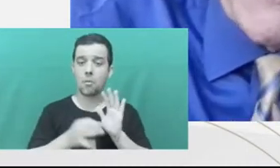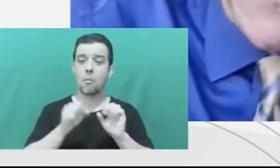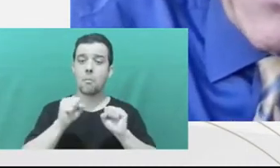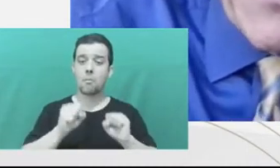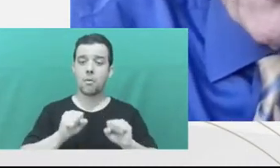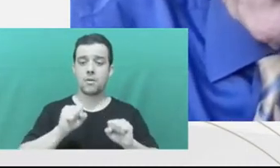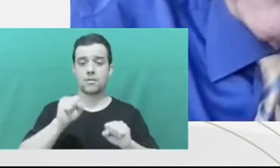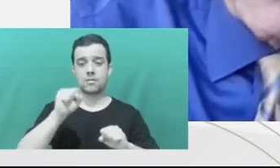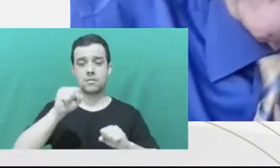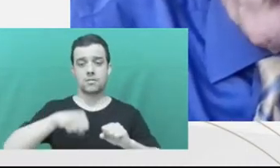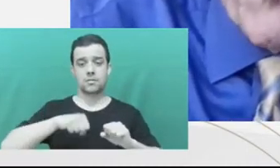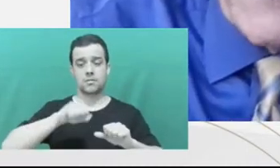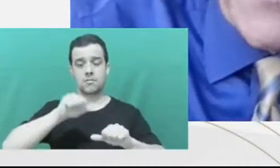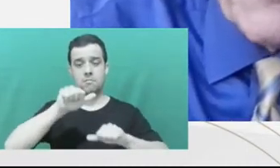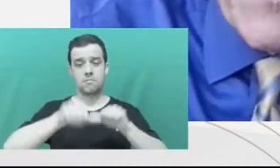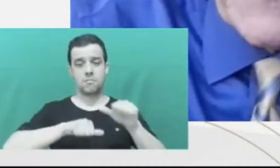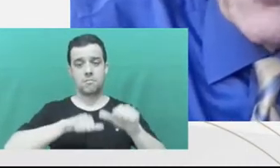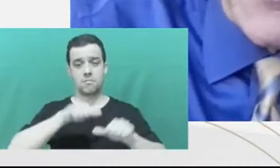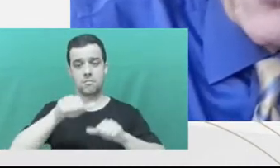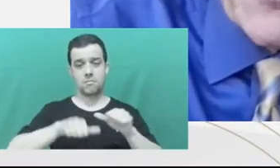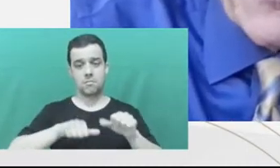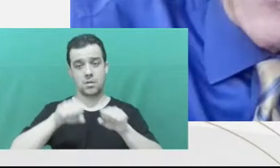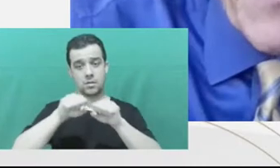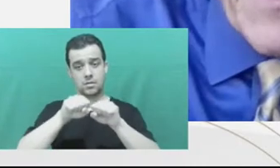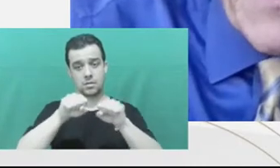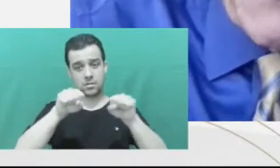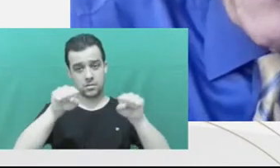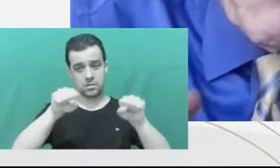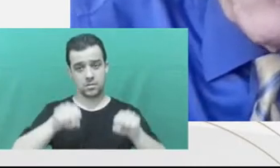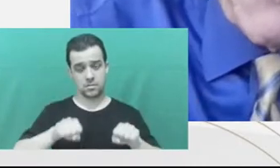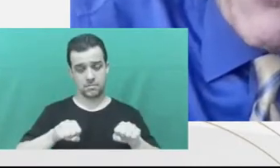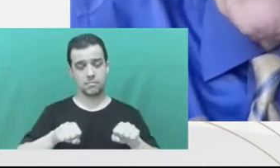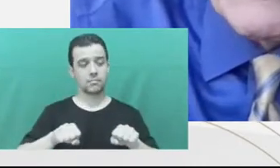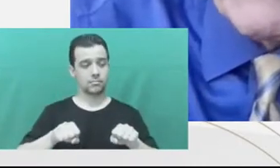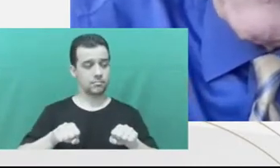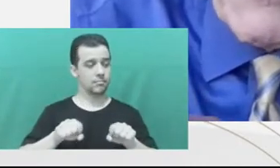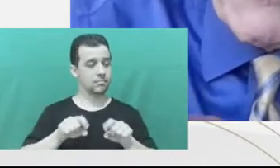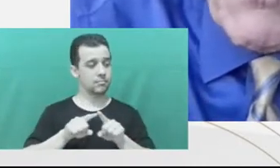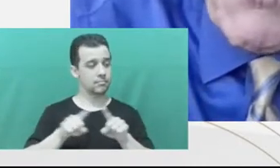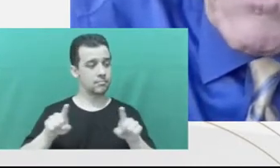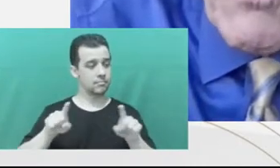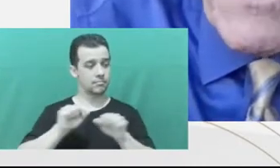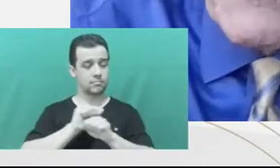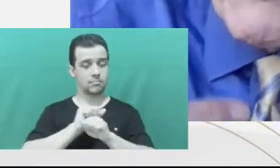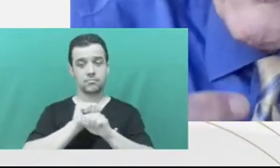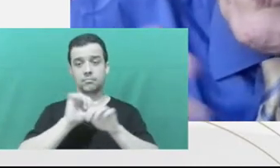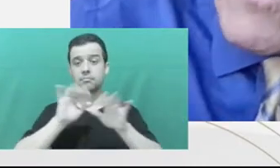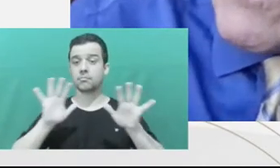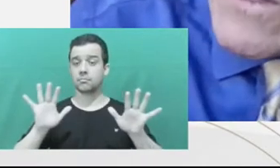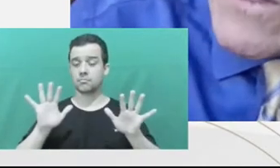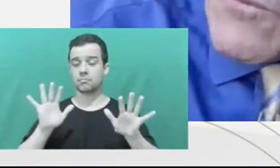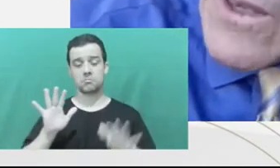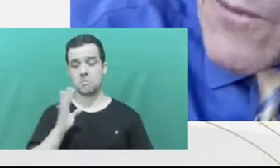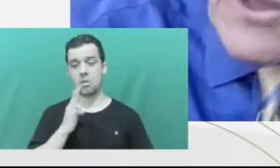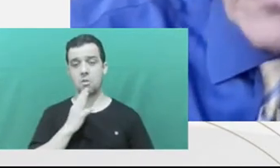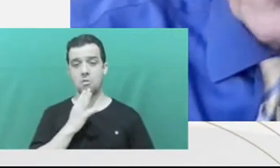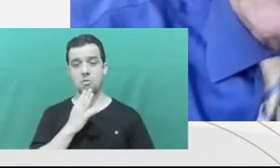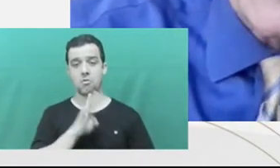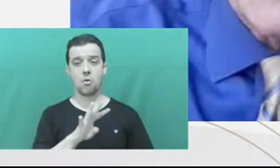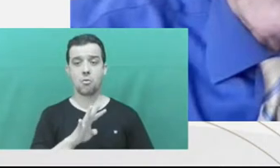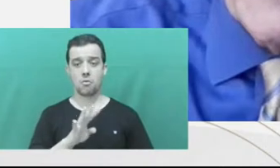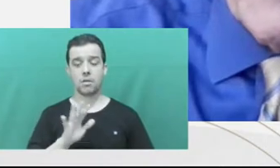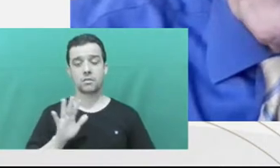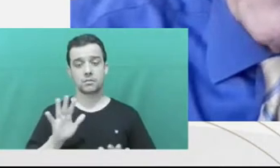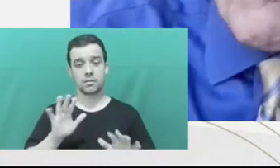know any other system well enough to make suggestions. But in our system, it would be an improvement if in every